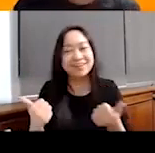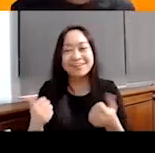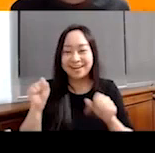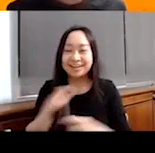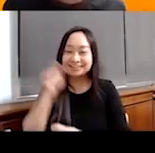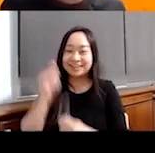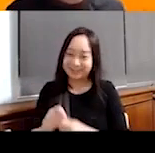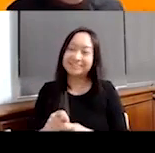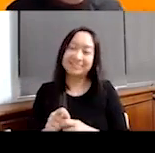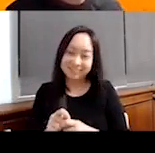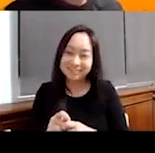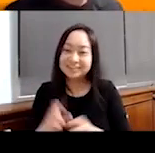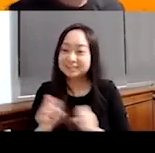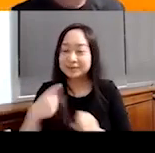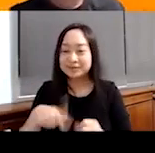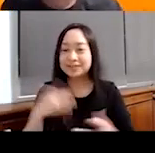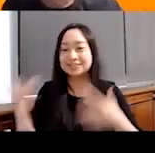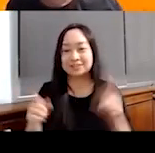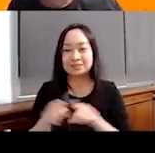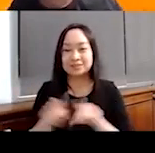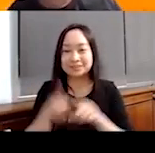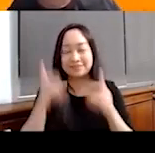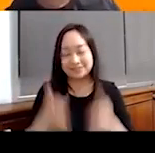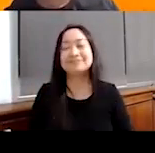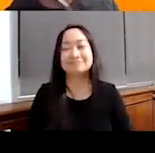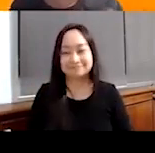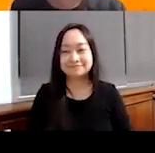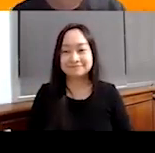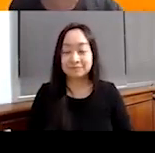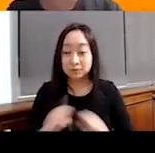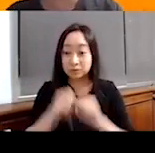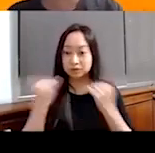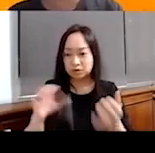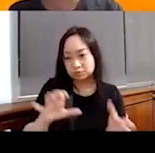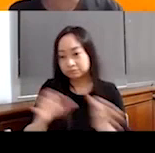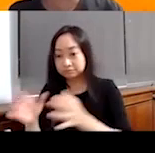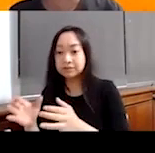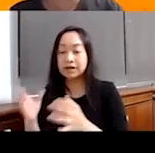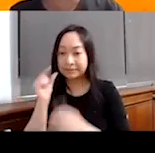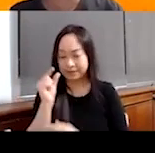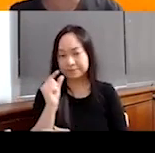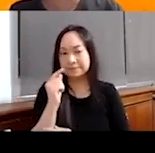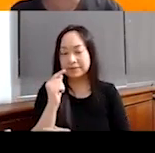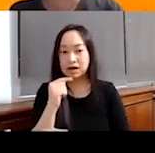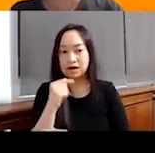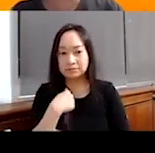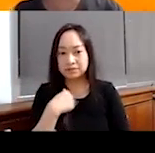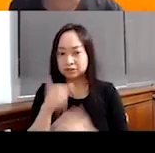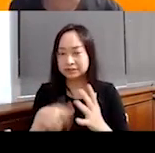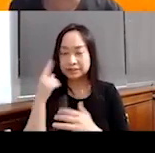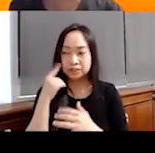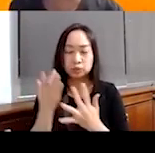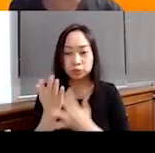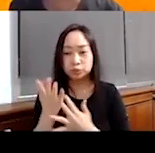Exactly. Exactly. So we're excited too. Definitely. Yeah. So switching gears a little bit, I'm, I'm, I'm just, um, thinking through